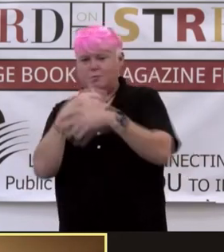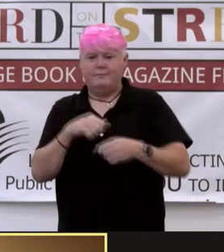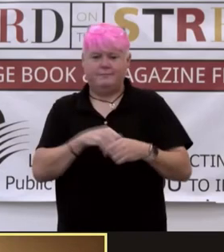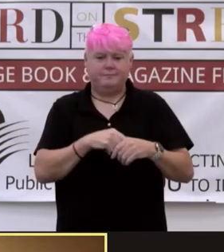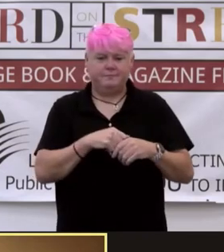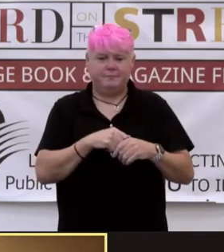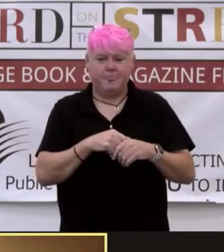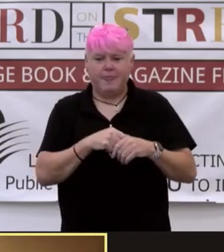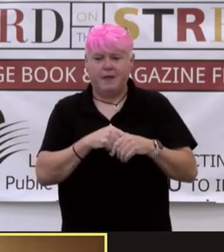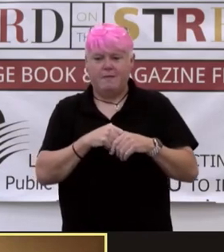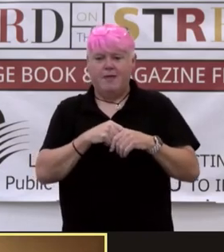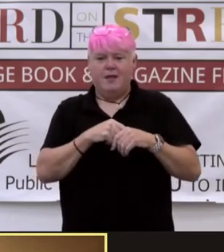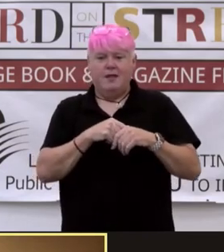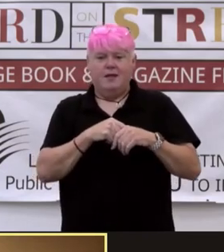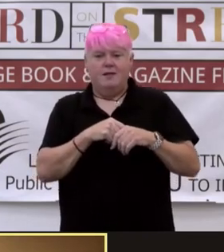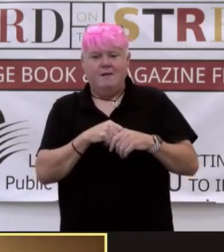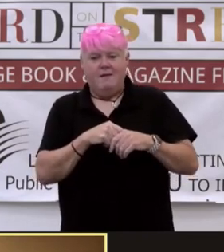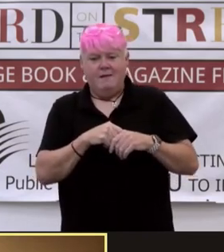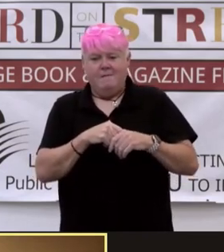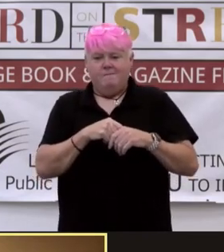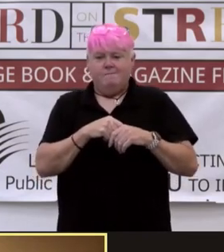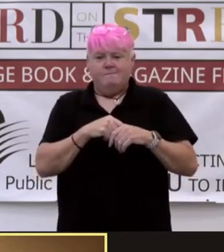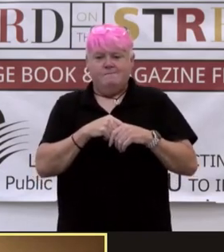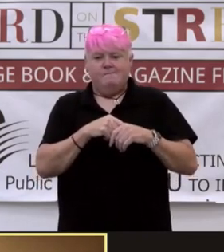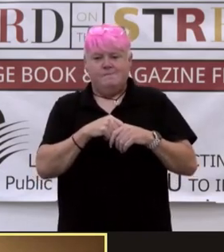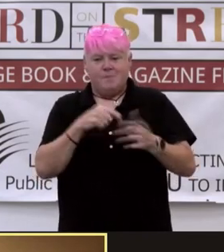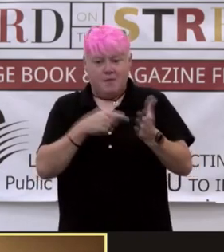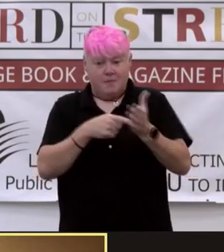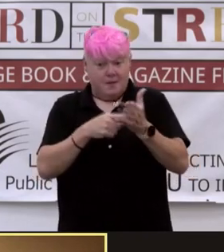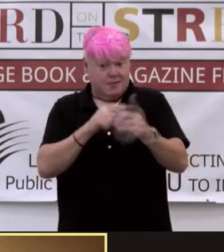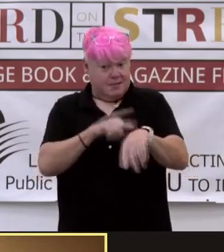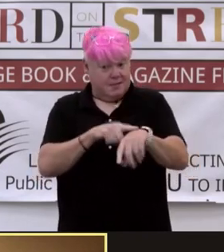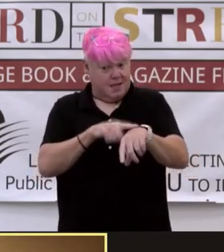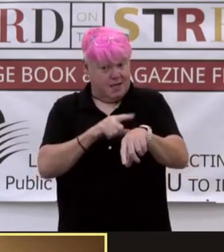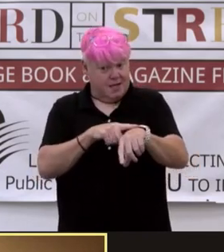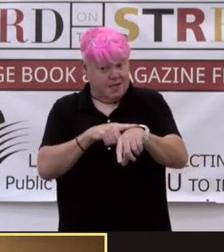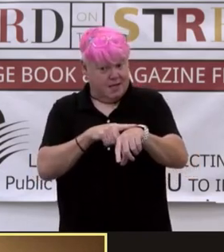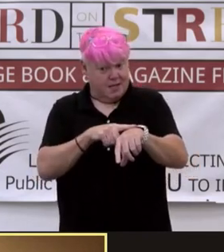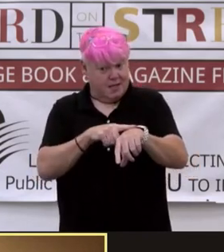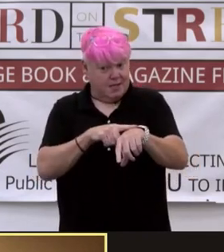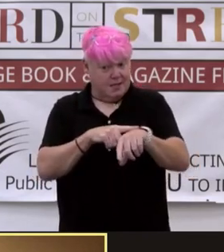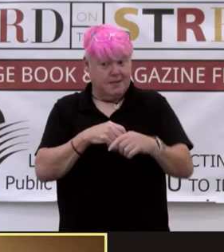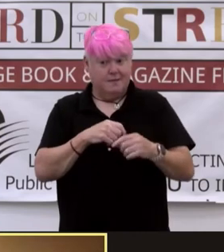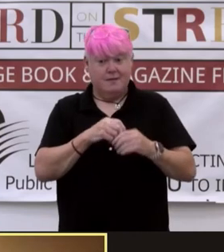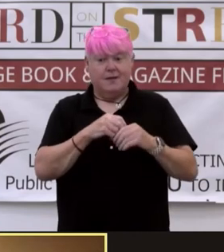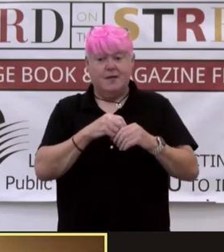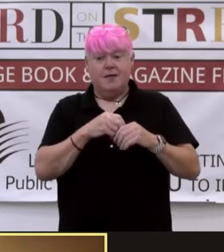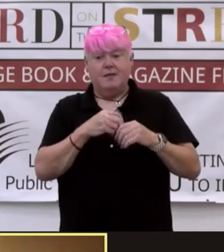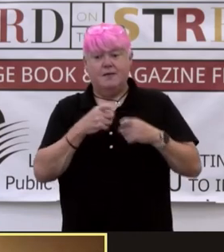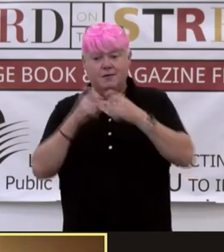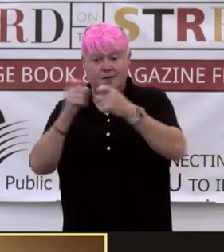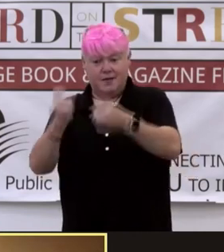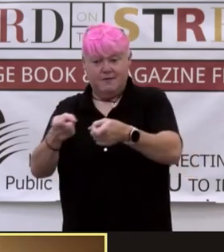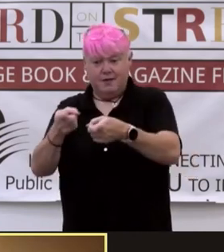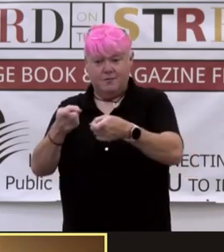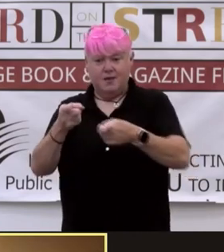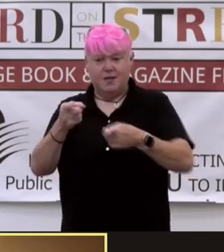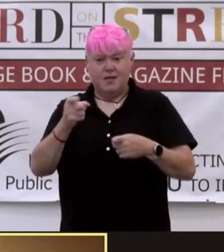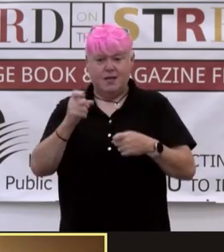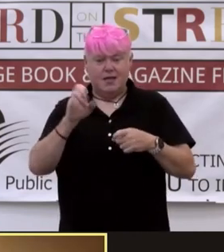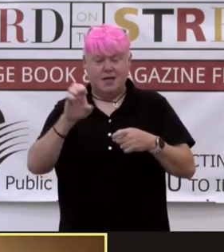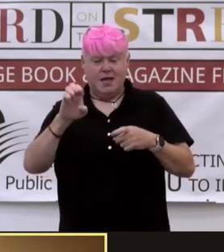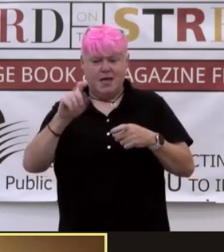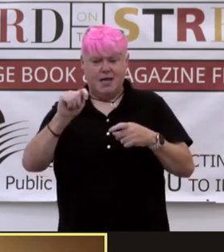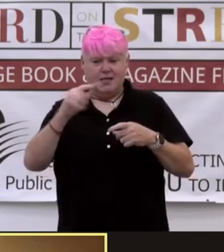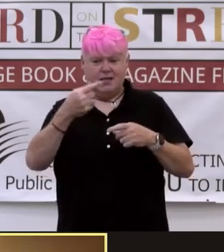fills Arash, that's the emperor. This time, though, the exasperation is spiced liberally with anger. He had thought his brother